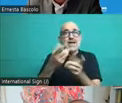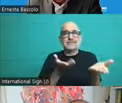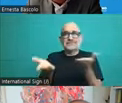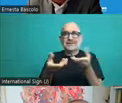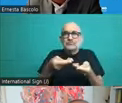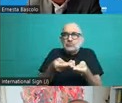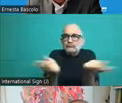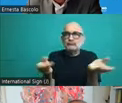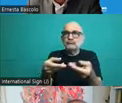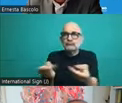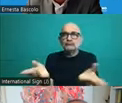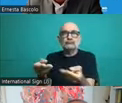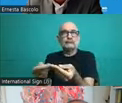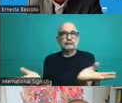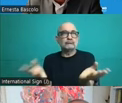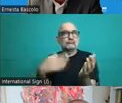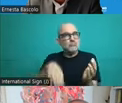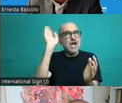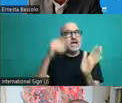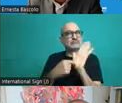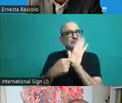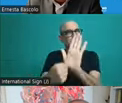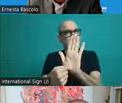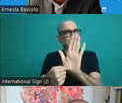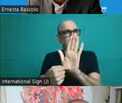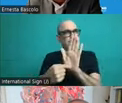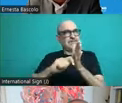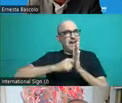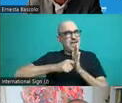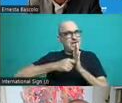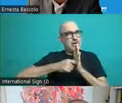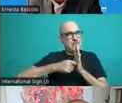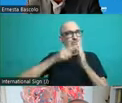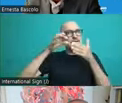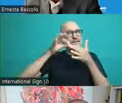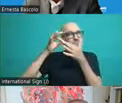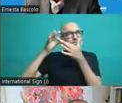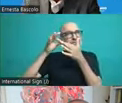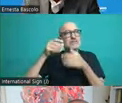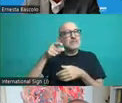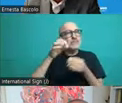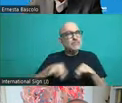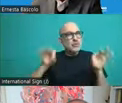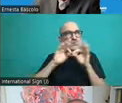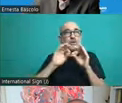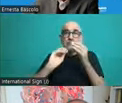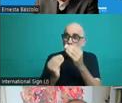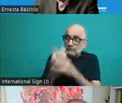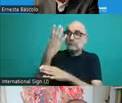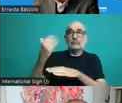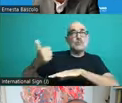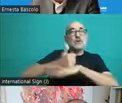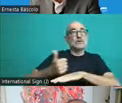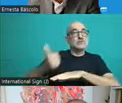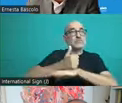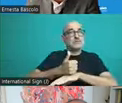particularly important when the private sector plays a fundamental role in